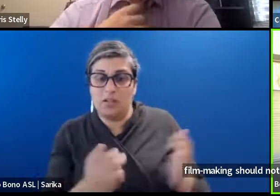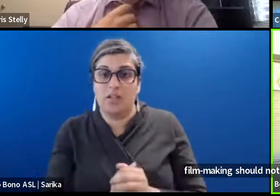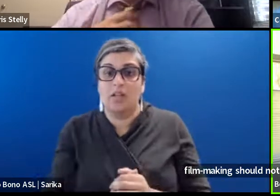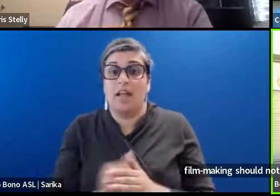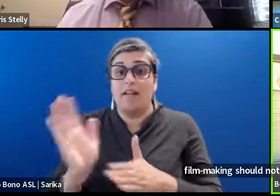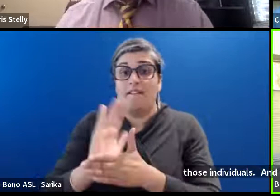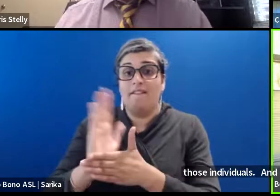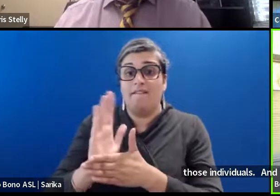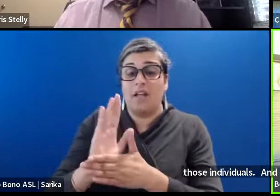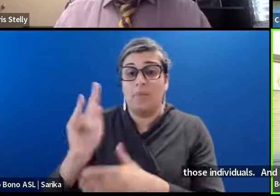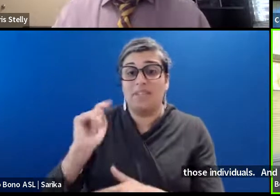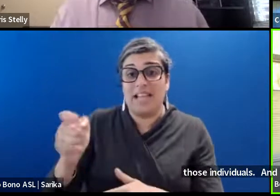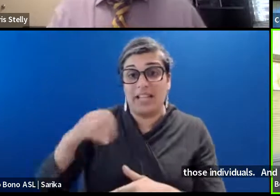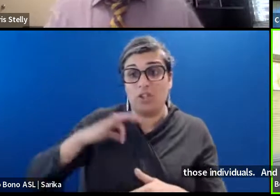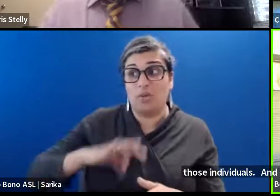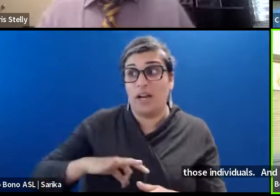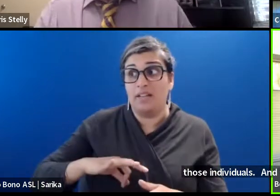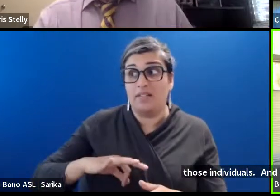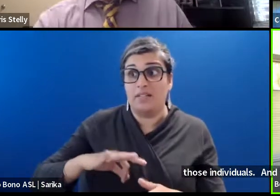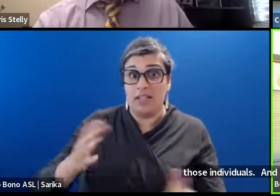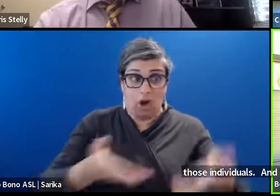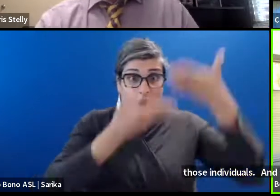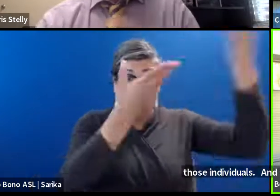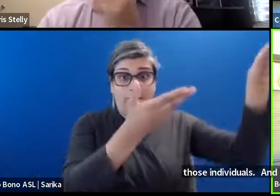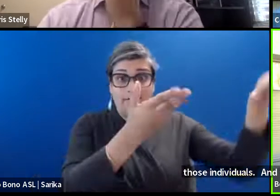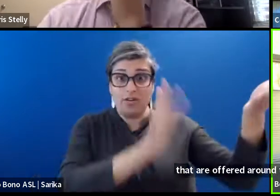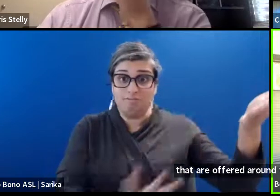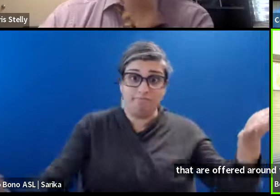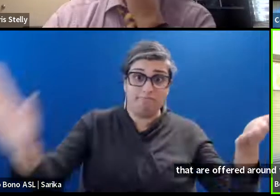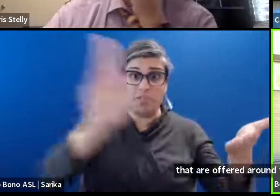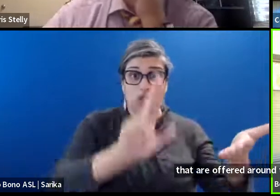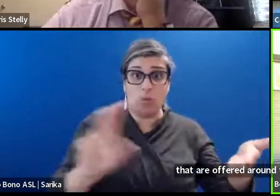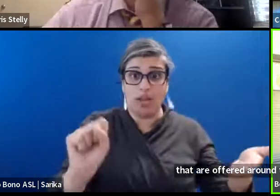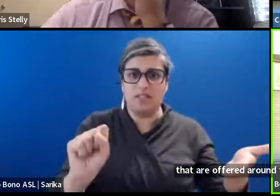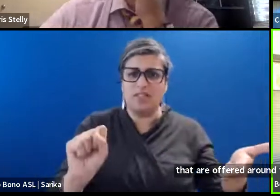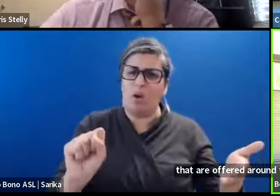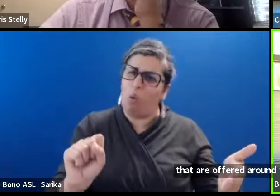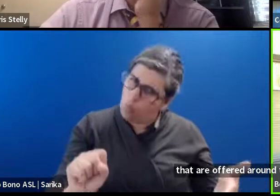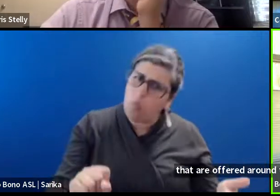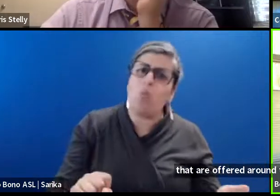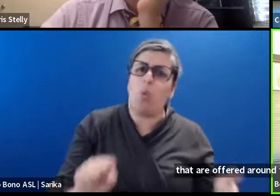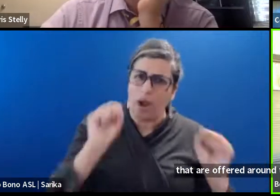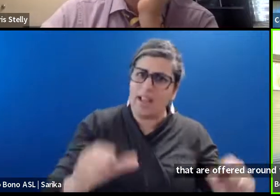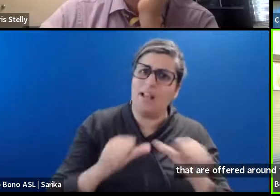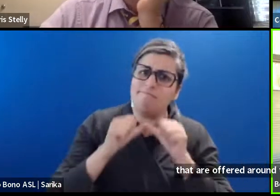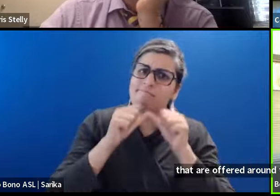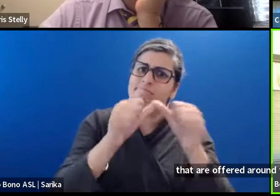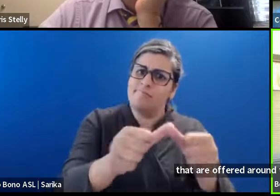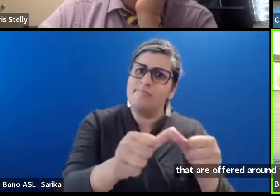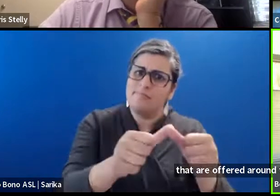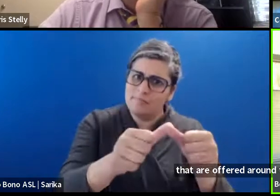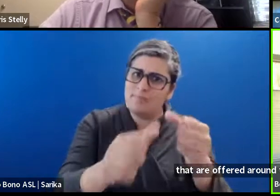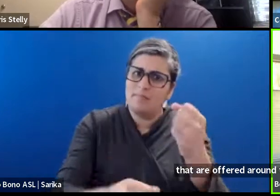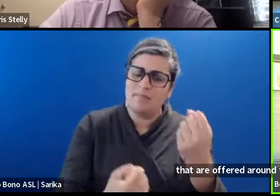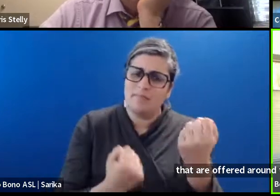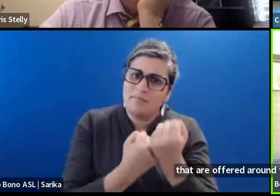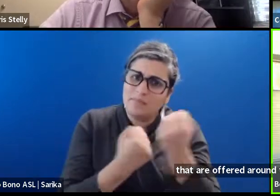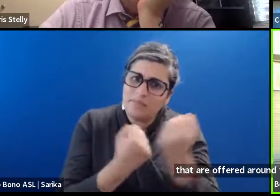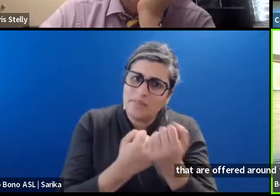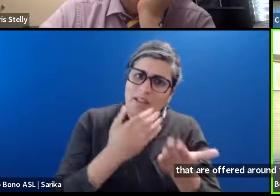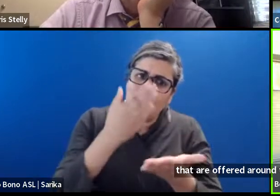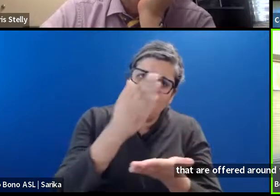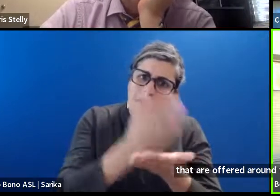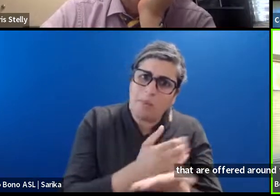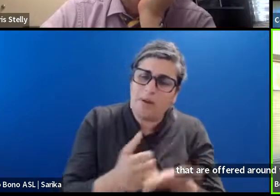country can go a long way in really, really making your budget, um,